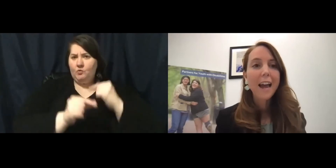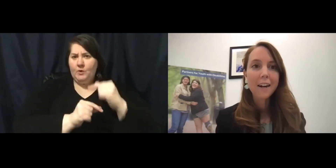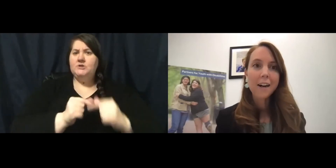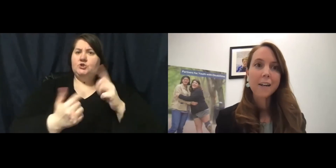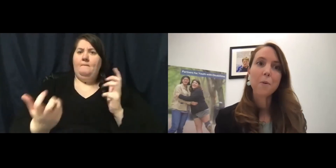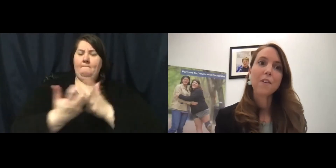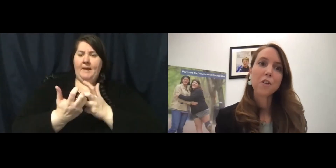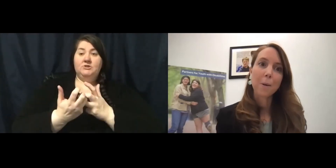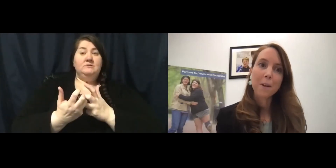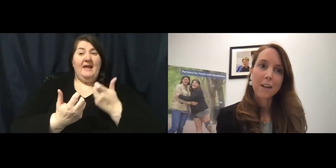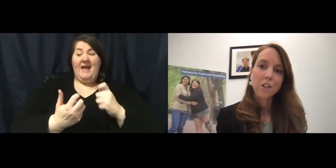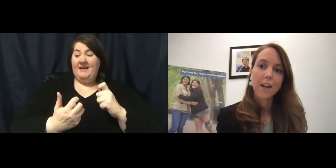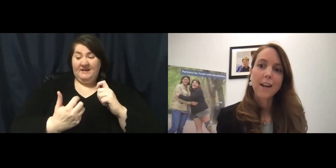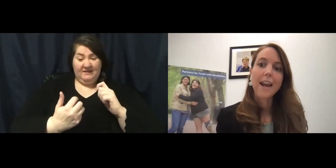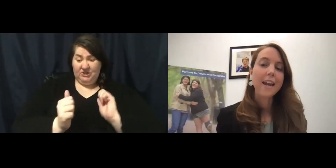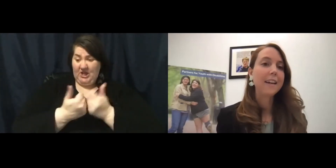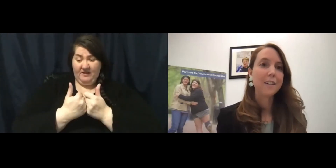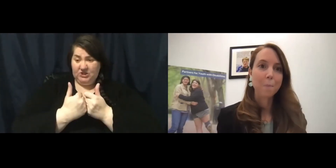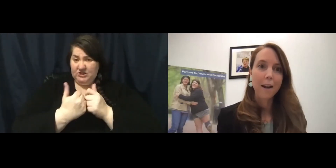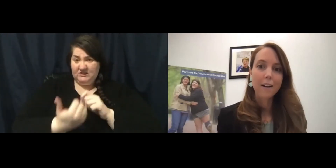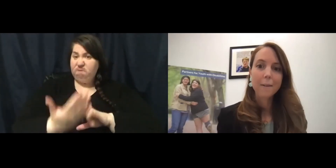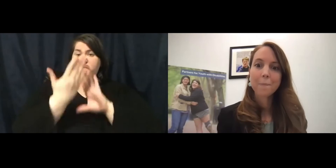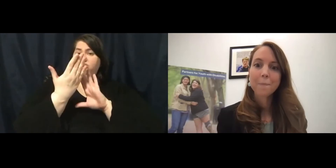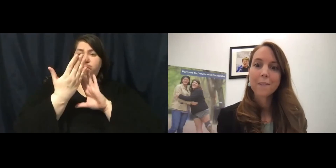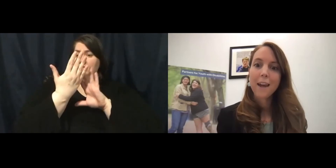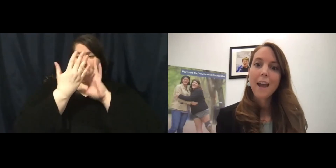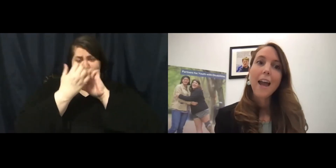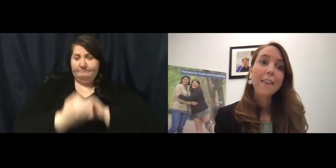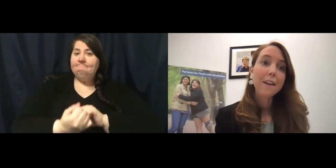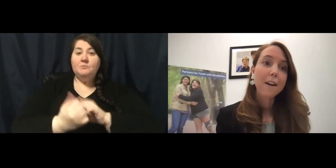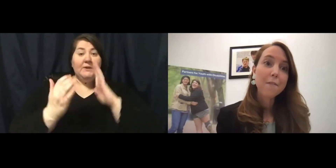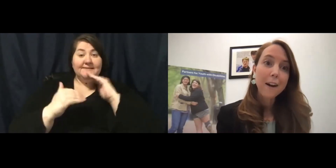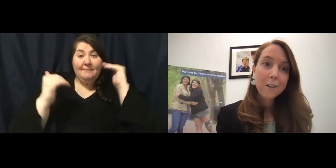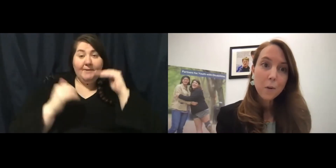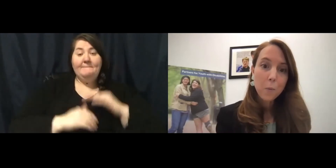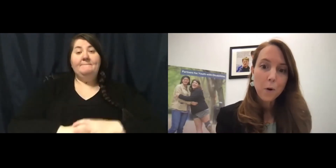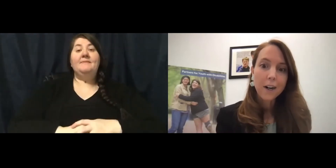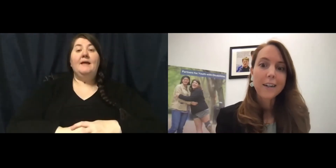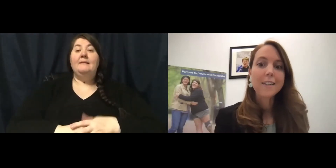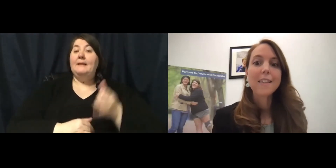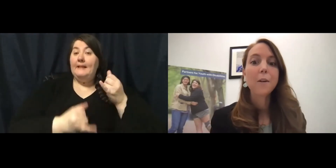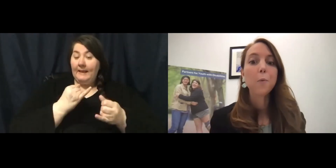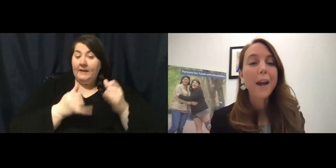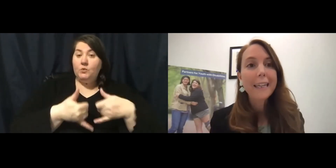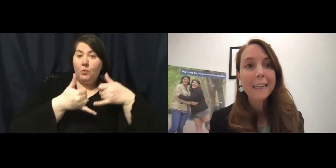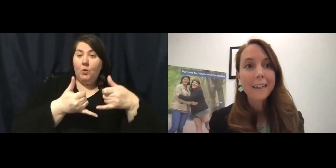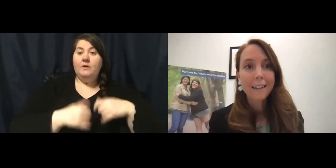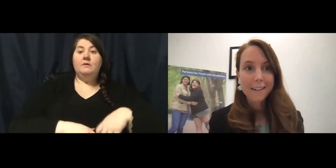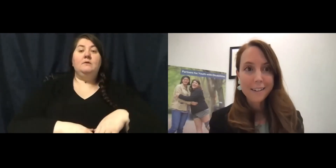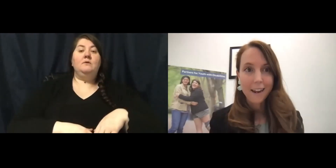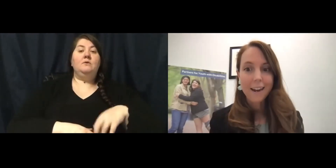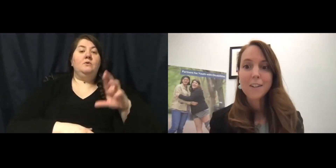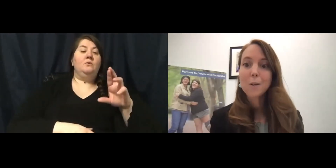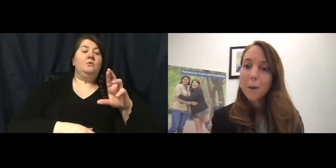head on with determination and a smile. And the final award is the Raylene